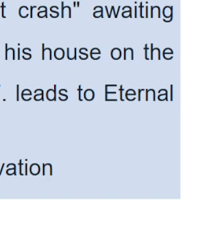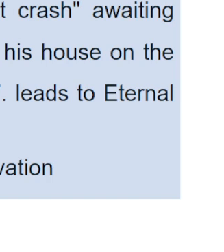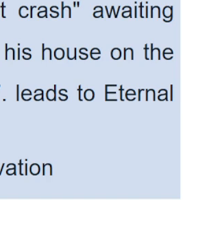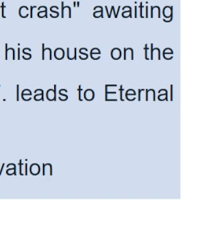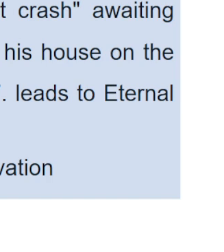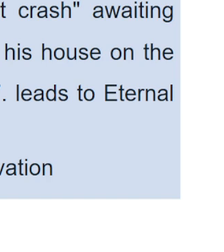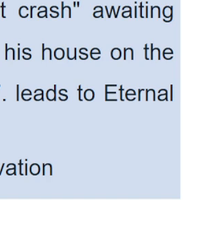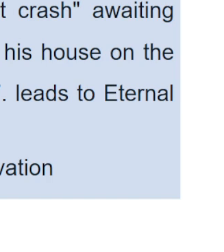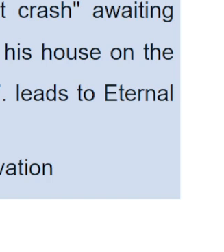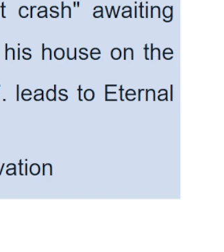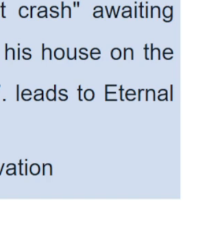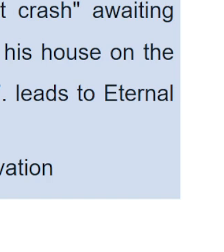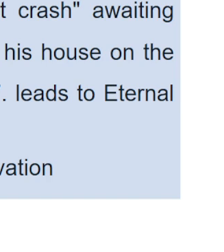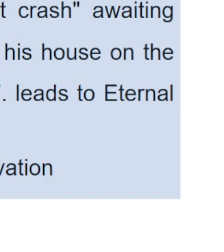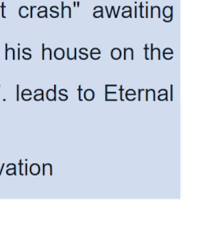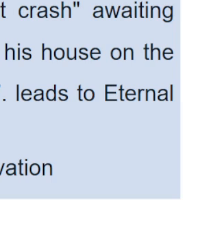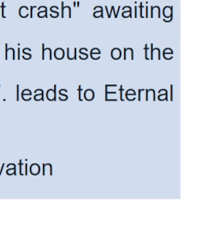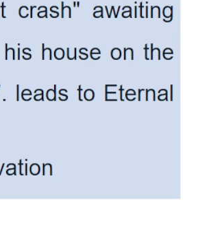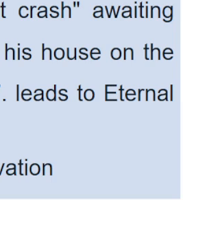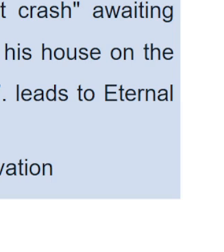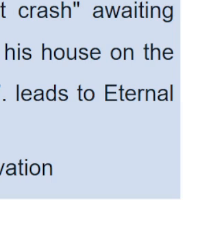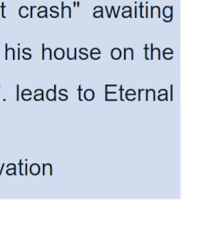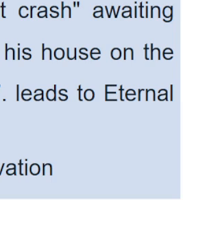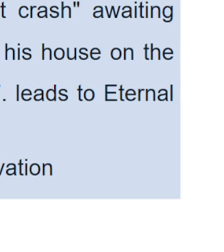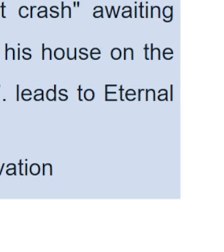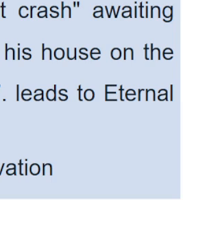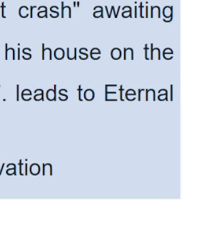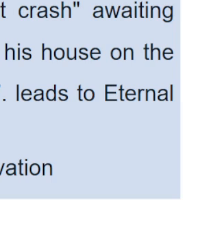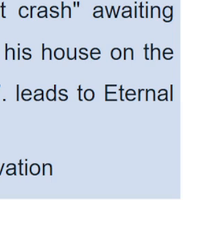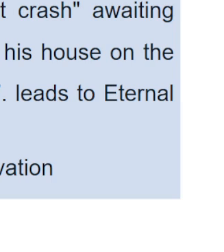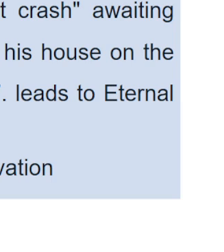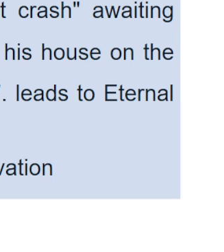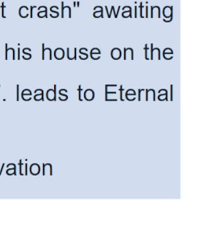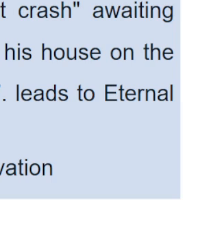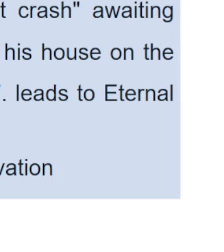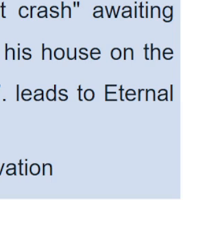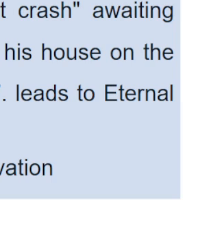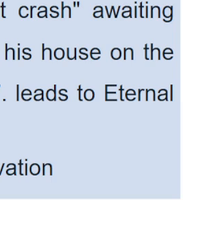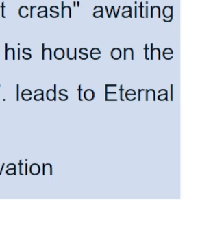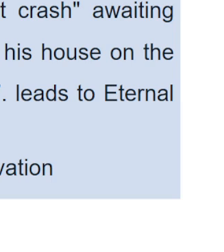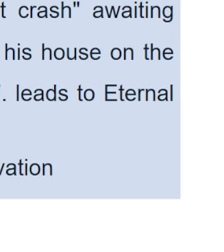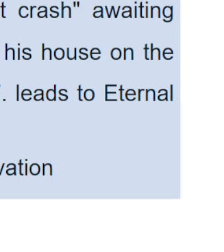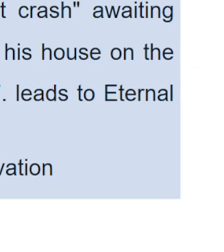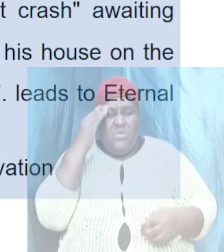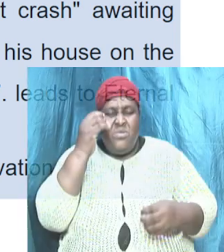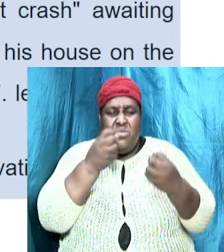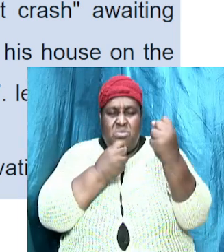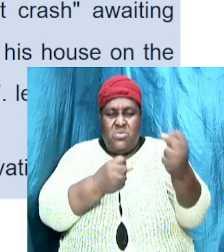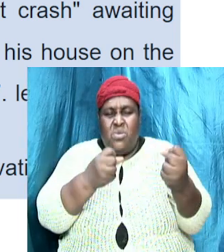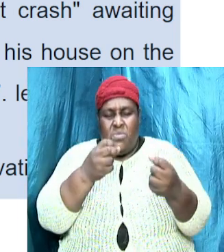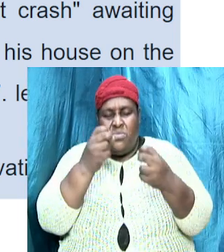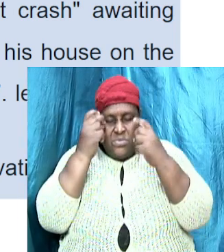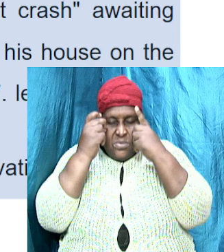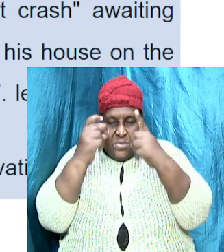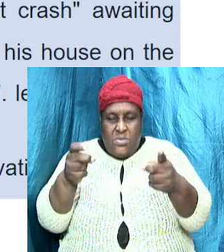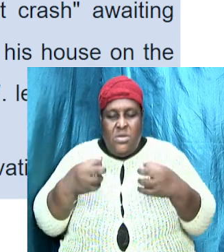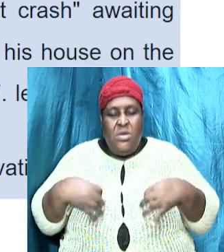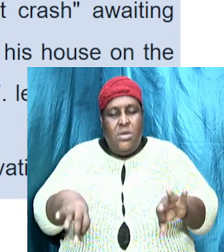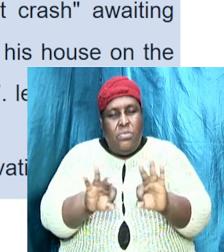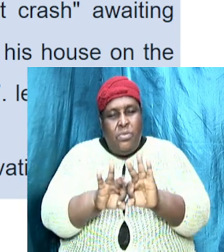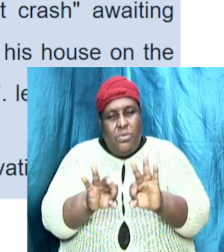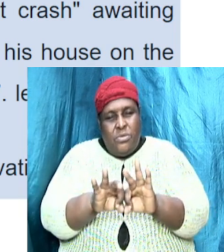Hebrews 11, 11, verses 6. I want us to know that sound doctrine is important.